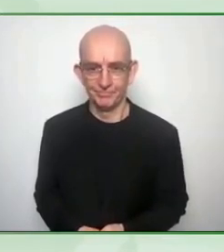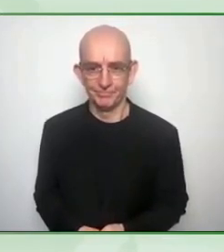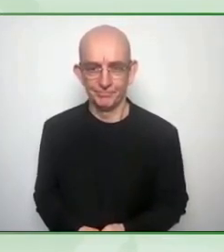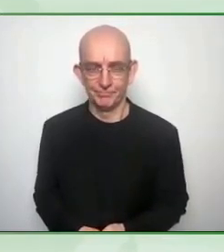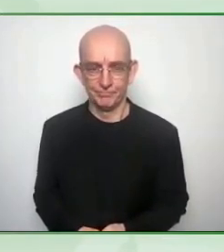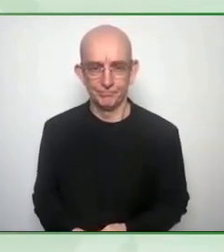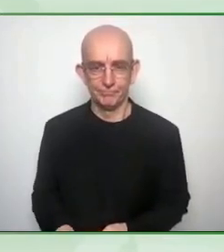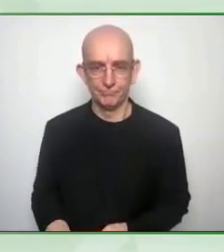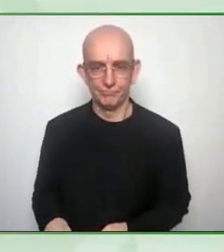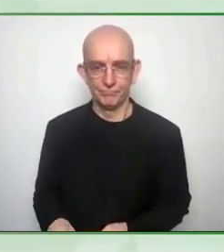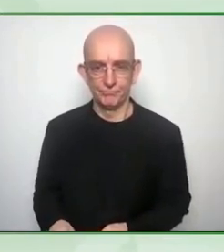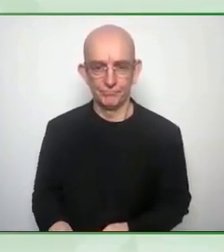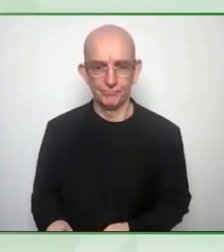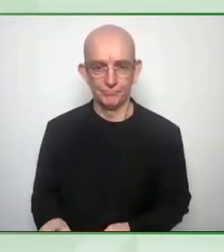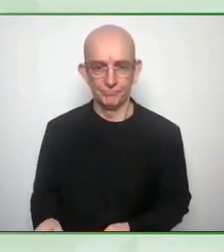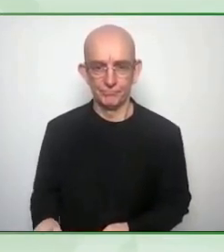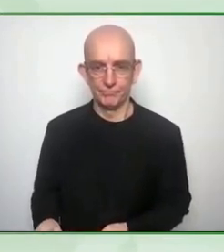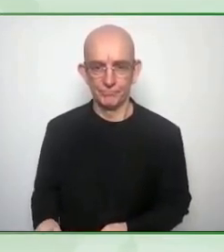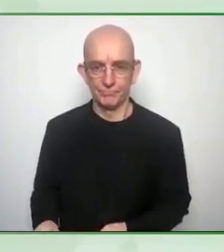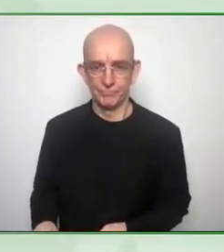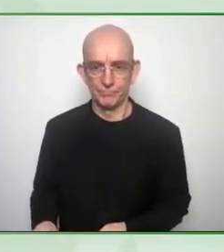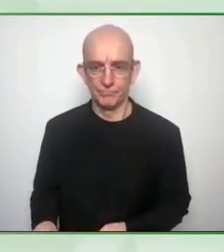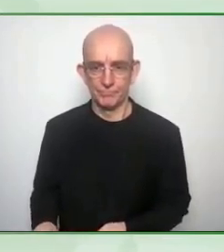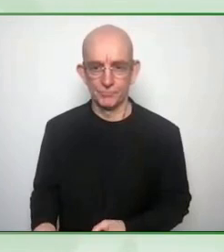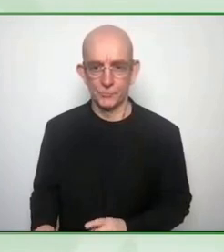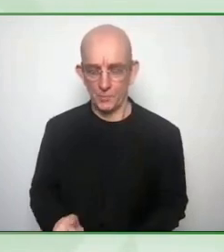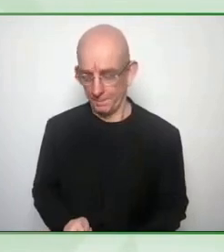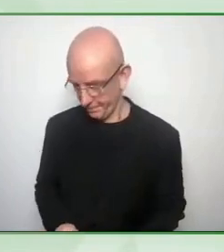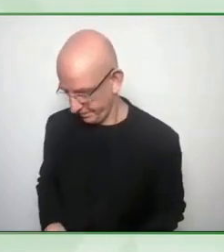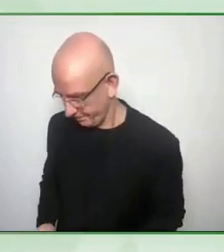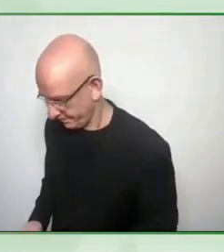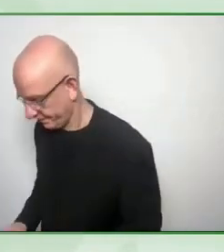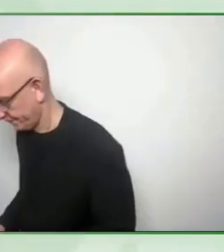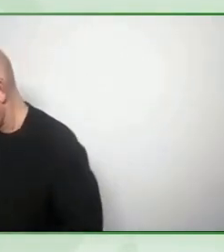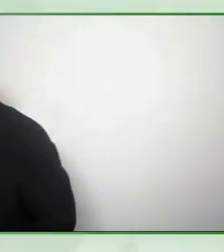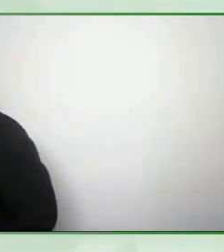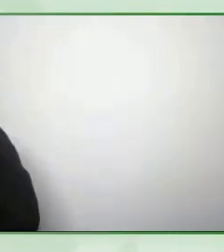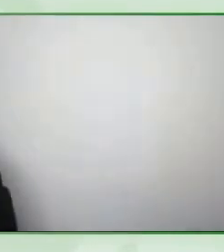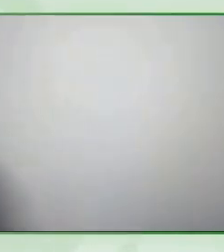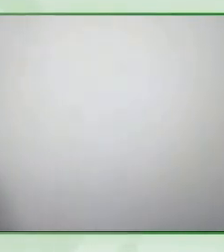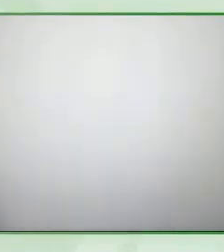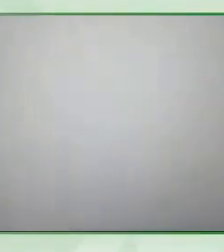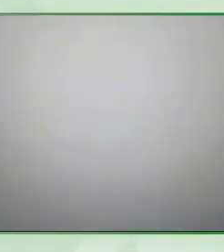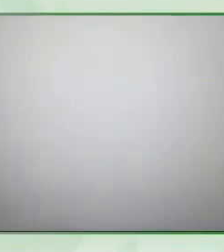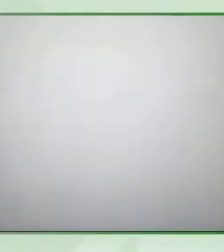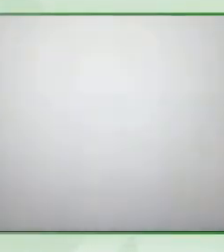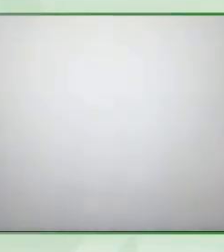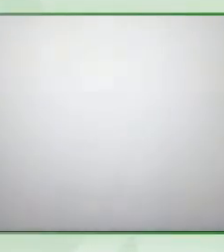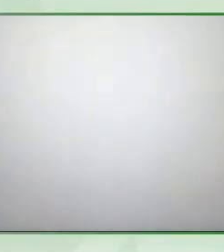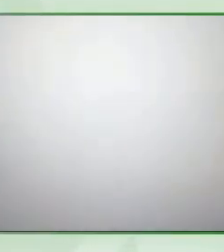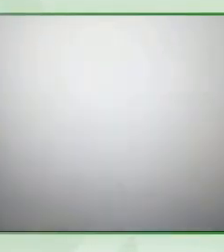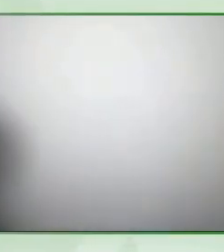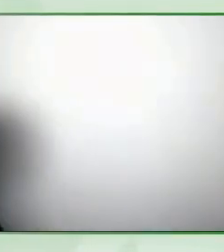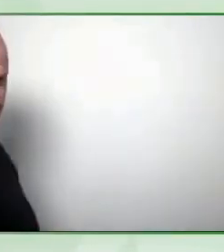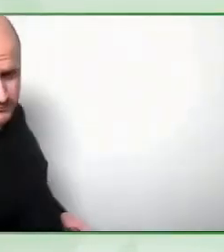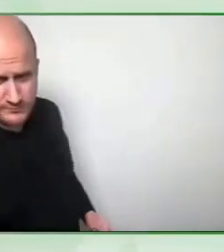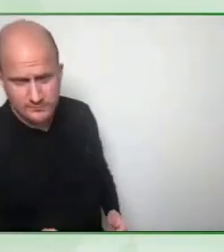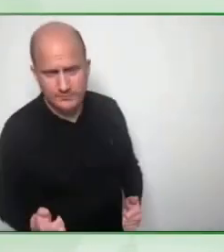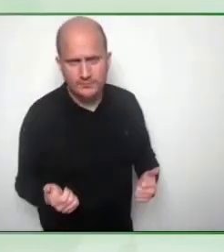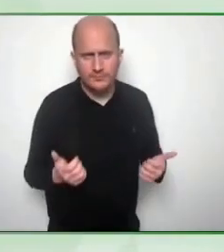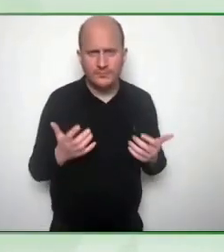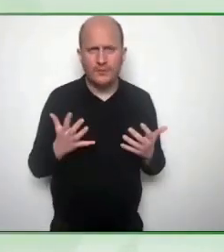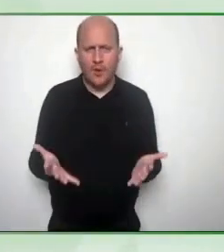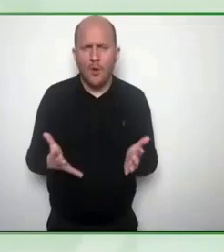headquartered in india in the space of skilling and placing in jobs youth with